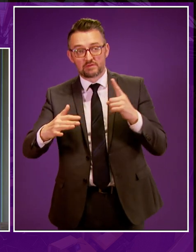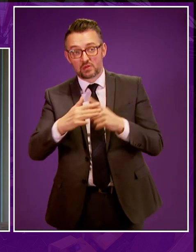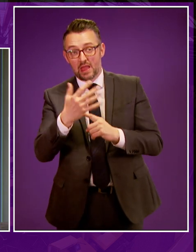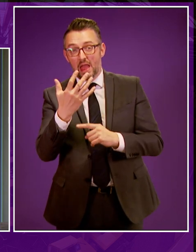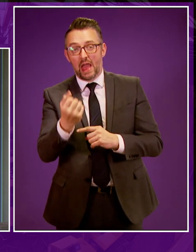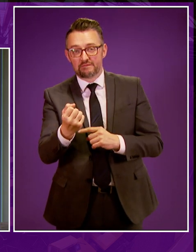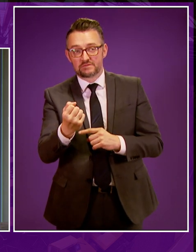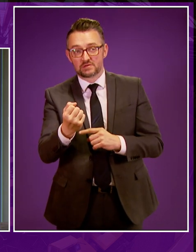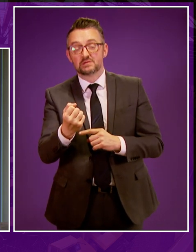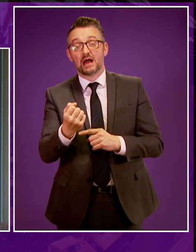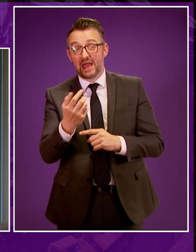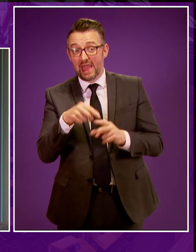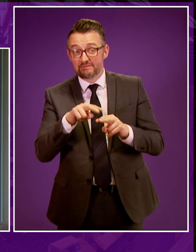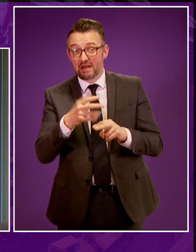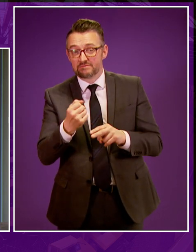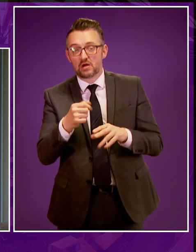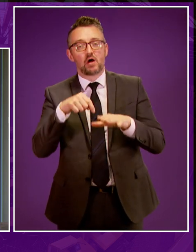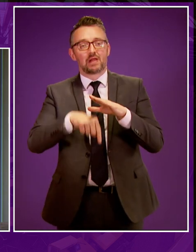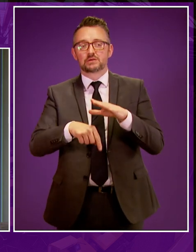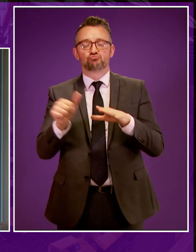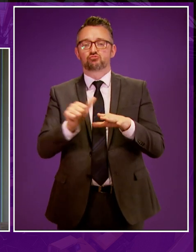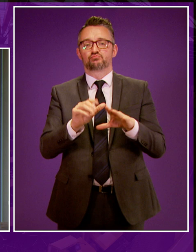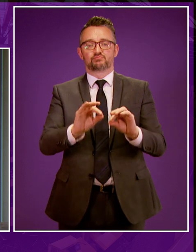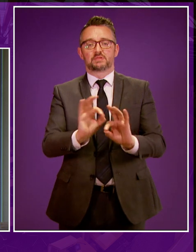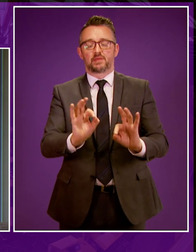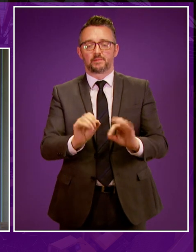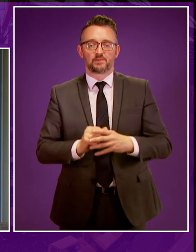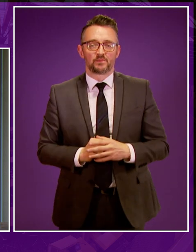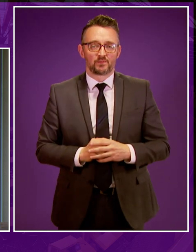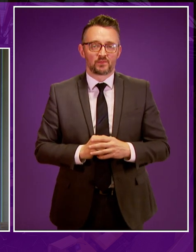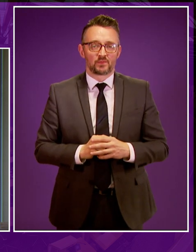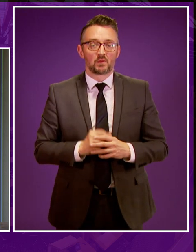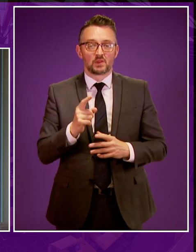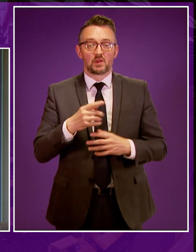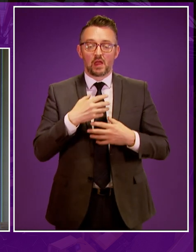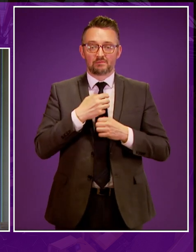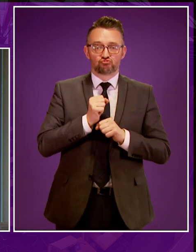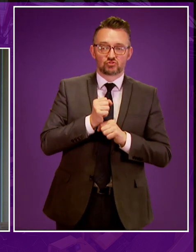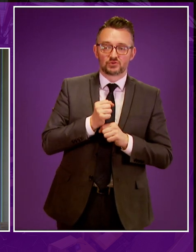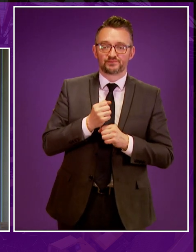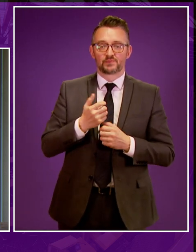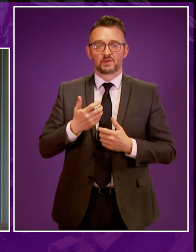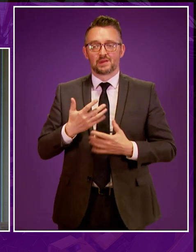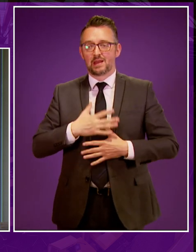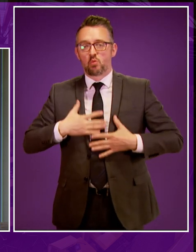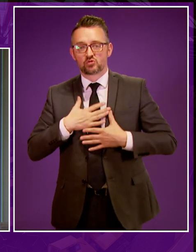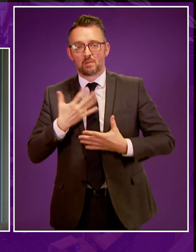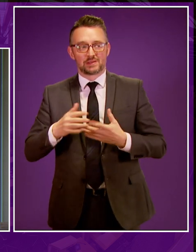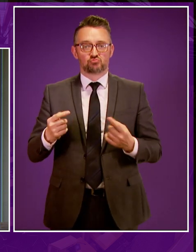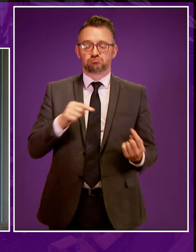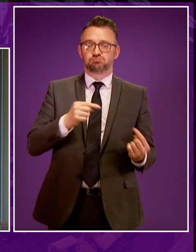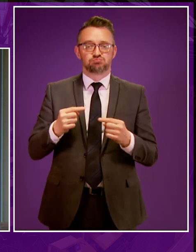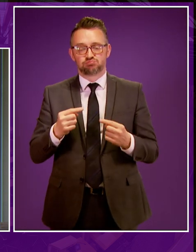damage, then fracking should not be allowed in Scotland. Understandably, frustration and emotions have run high throughout the debate